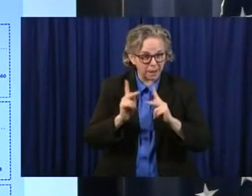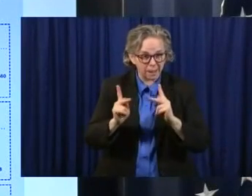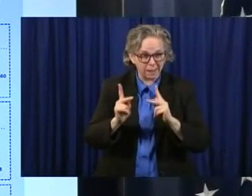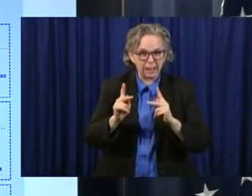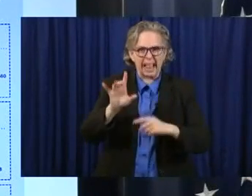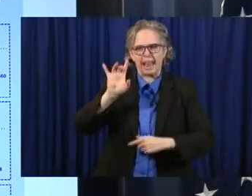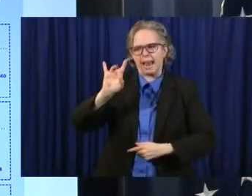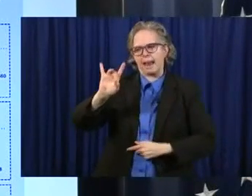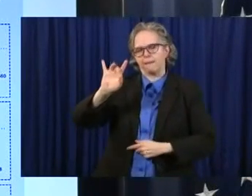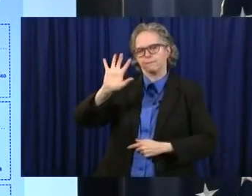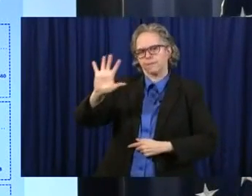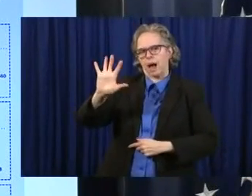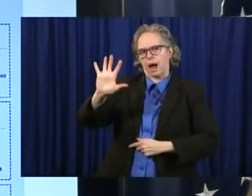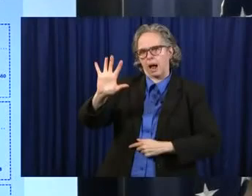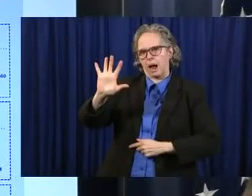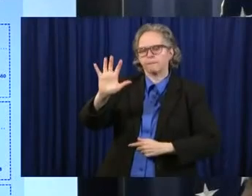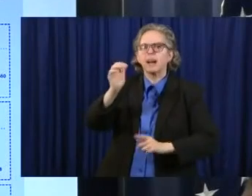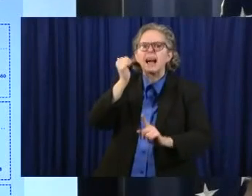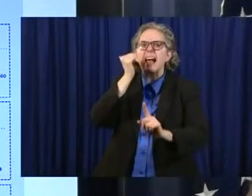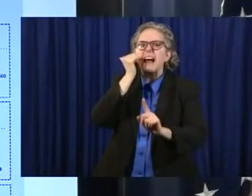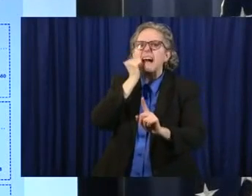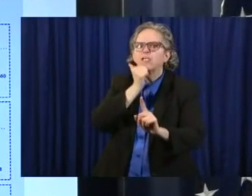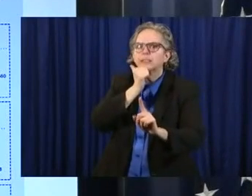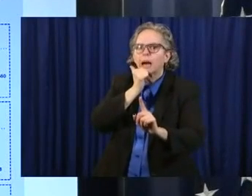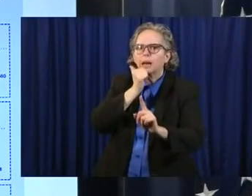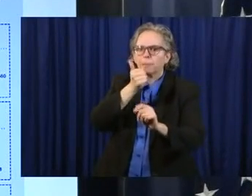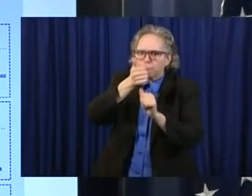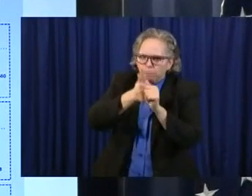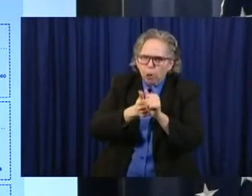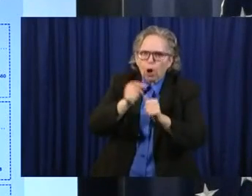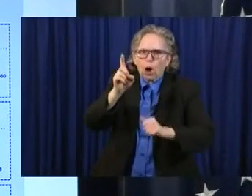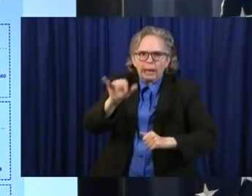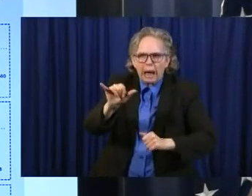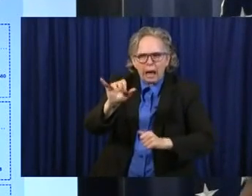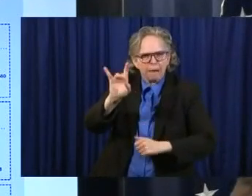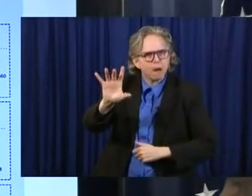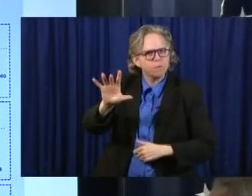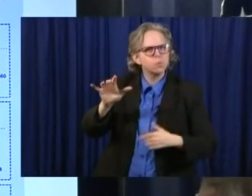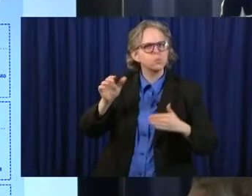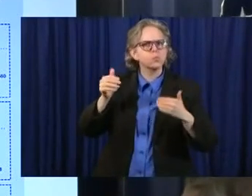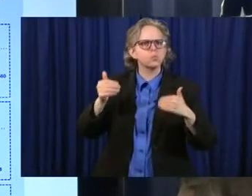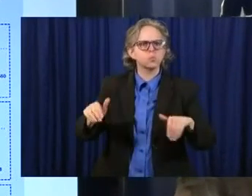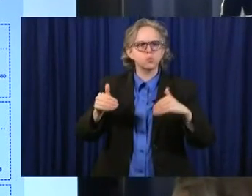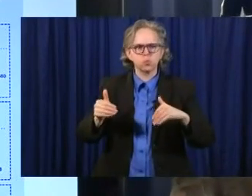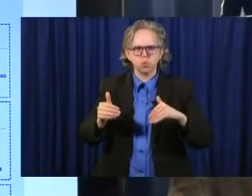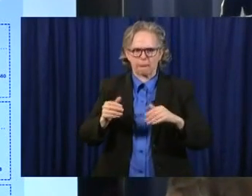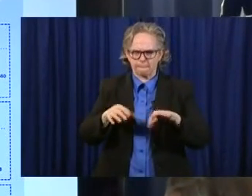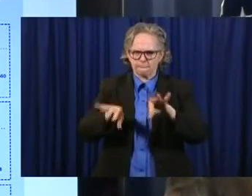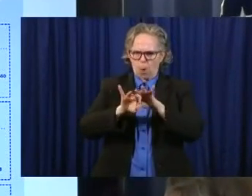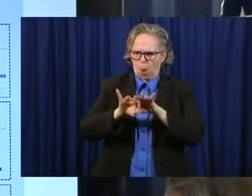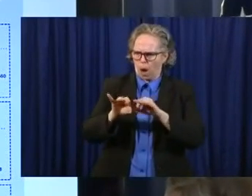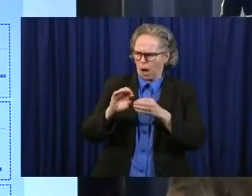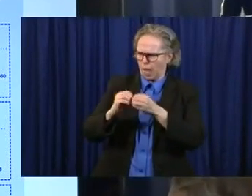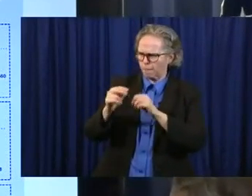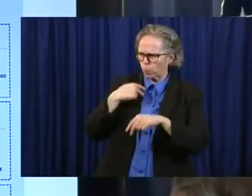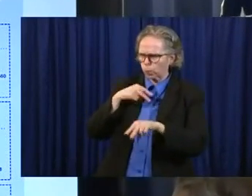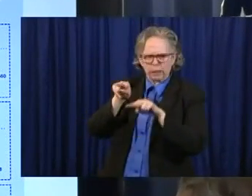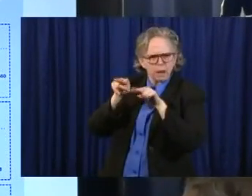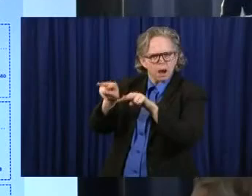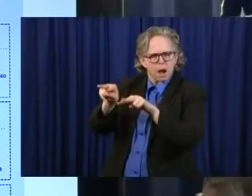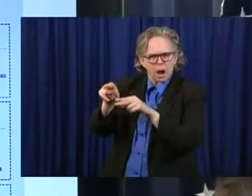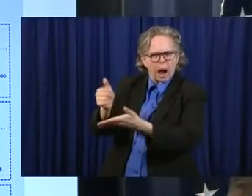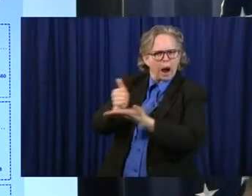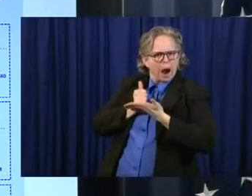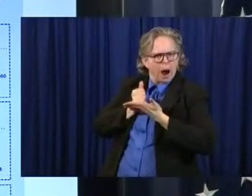per day. So obviously, you know, these are good numbers. But the better view is if you